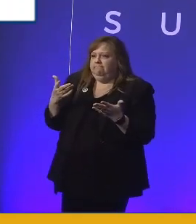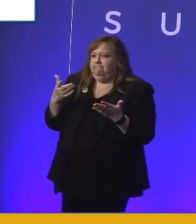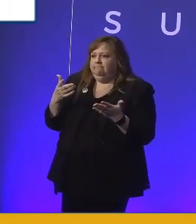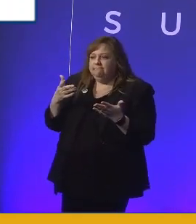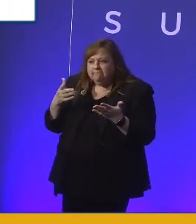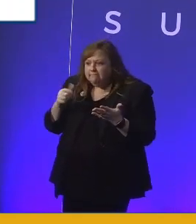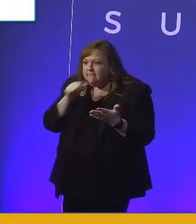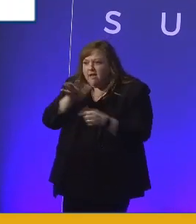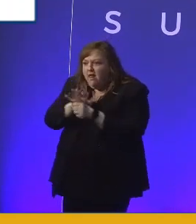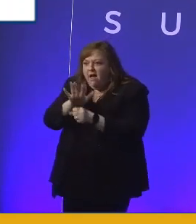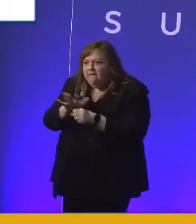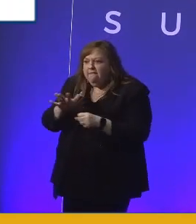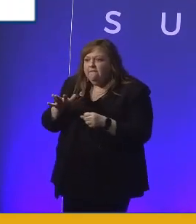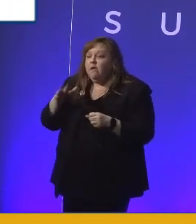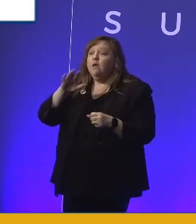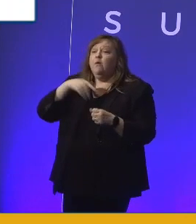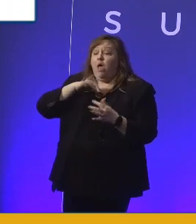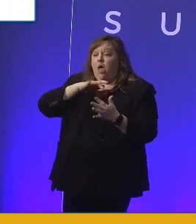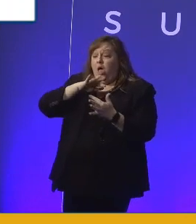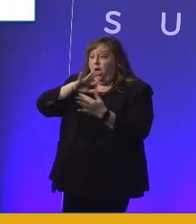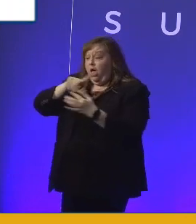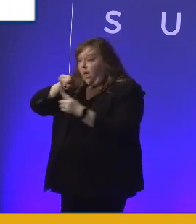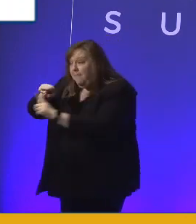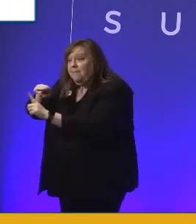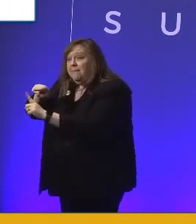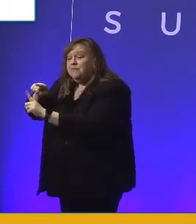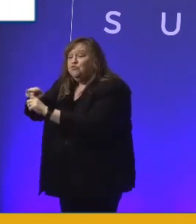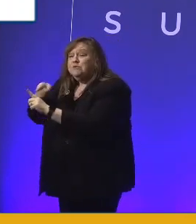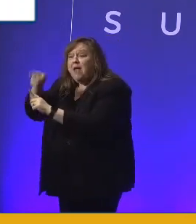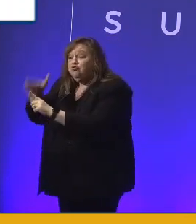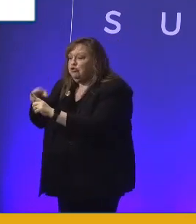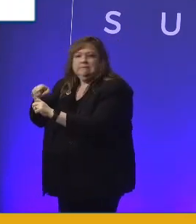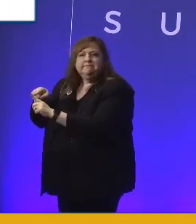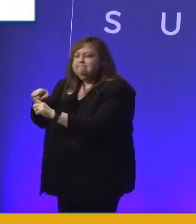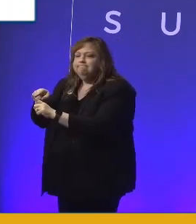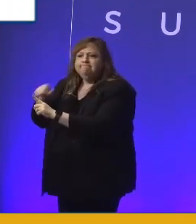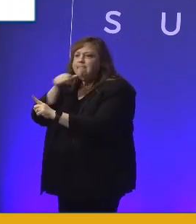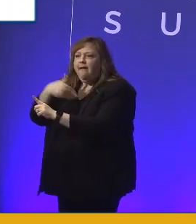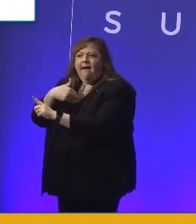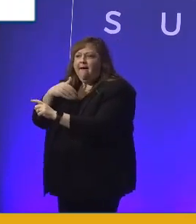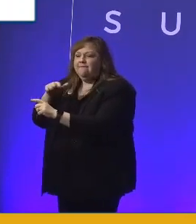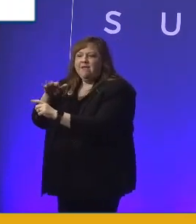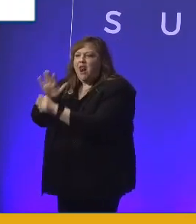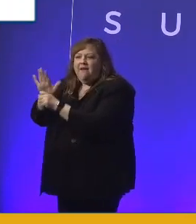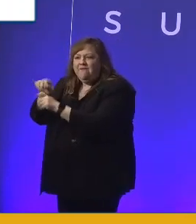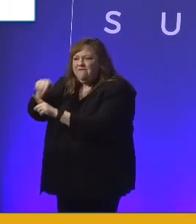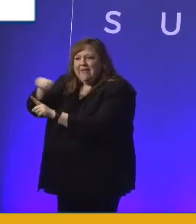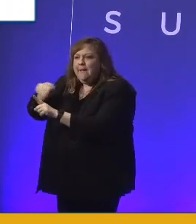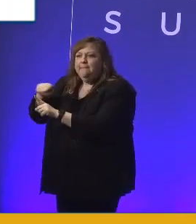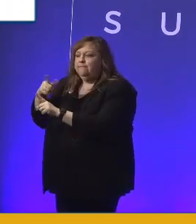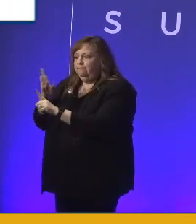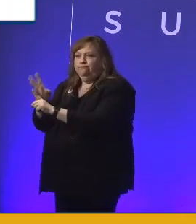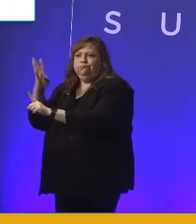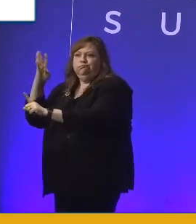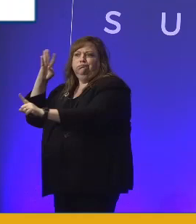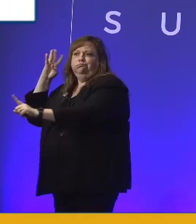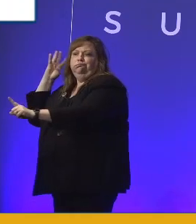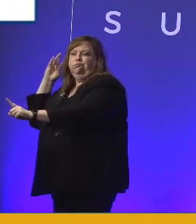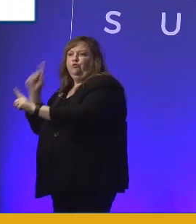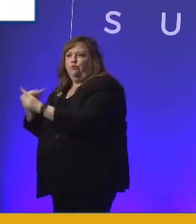So by the time we even reach a specialist, there are generally waiting lists and it feels like an extra hurdle to get over.